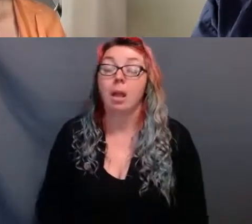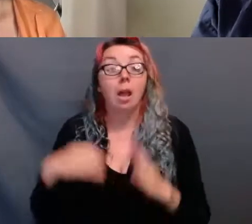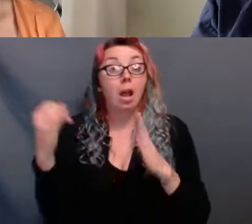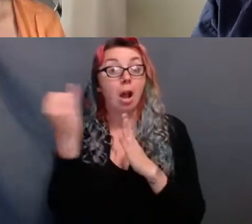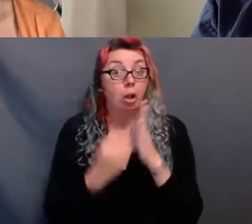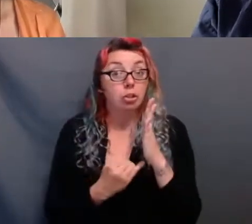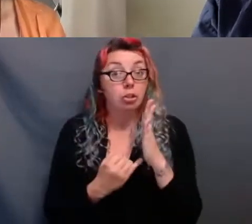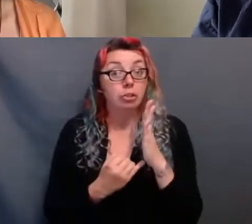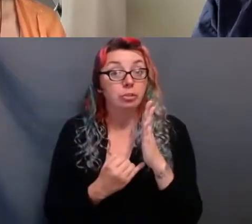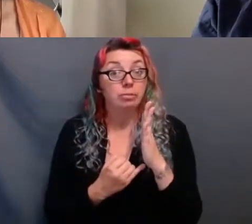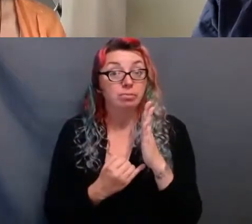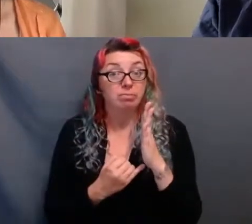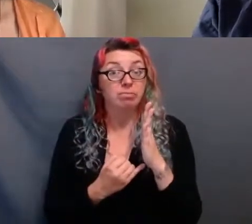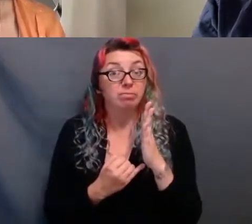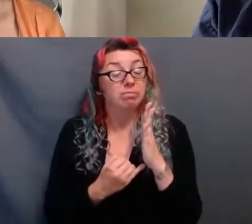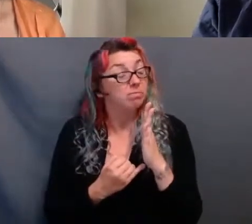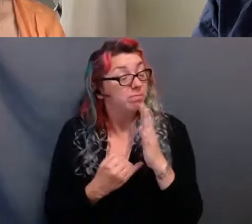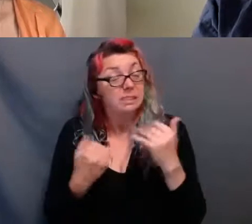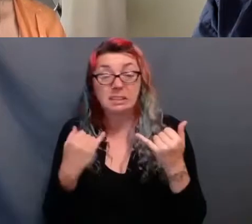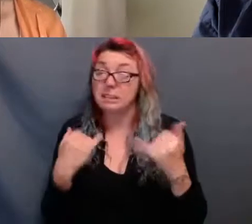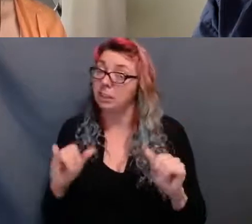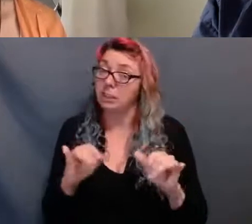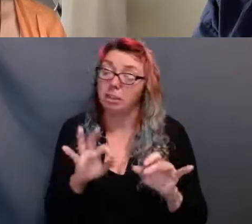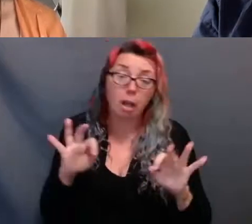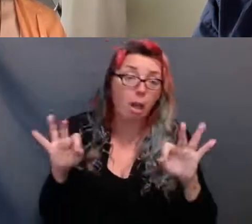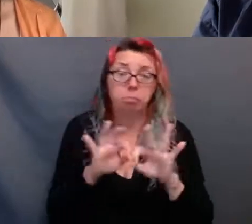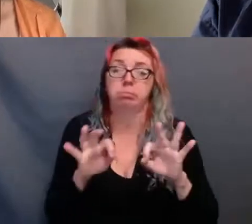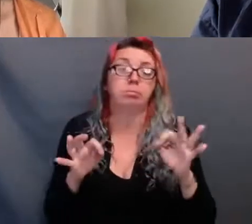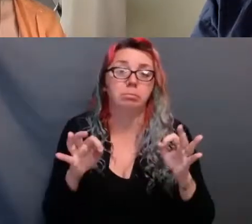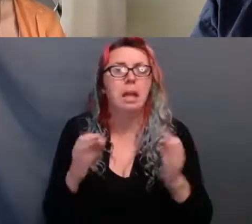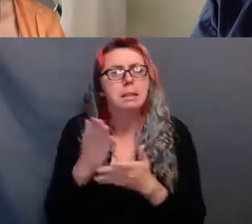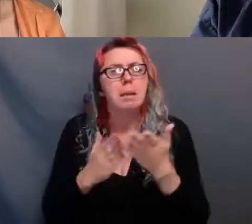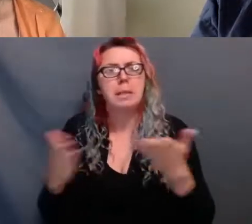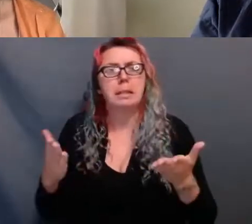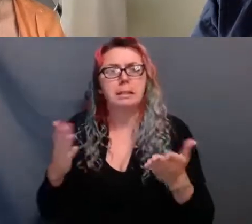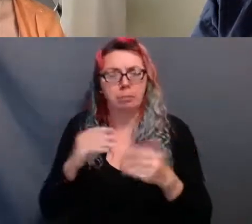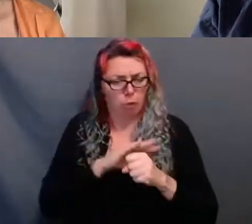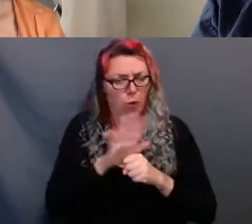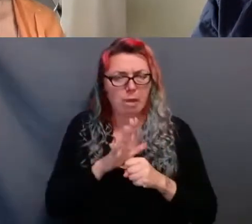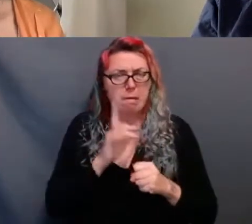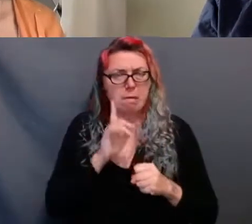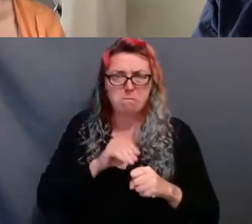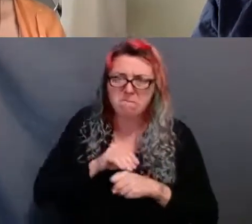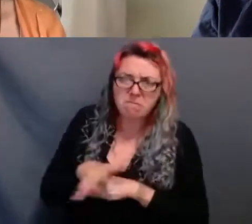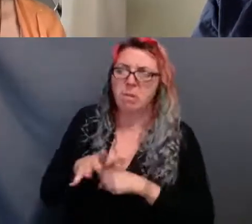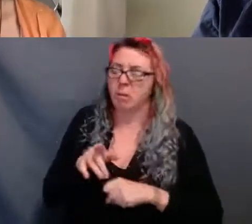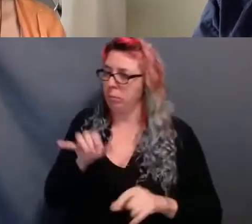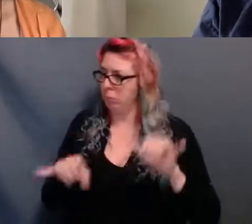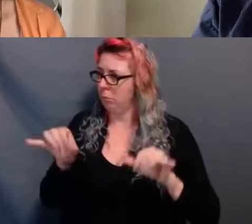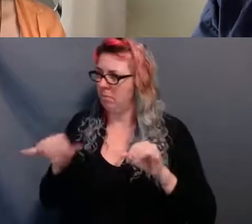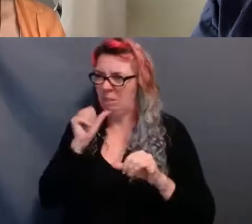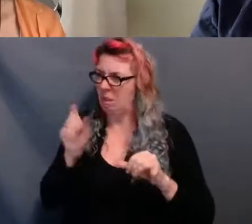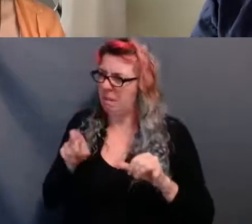undeniably essential component of our daily lives. Art has helped us get through.